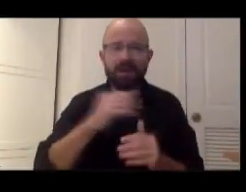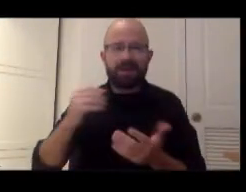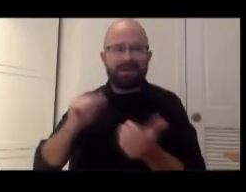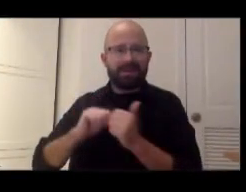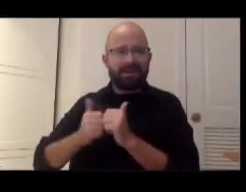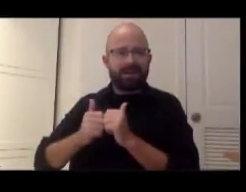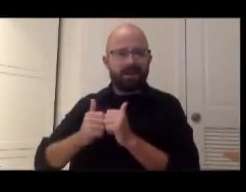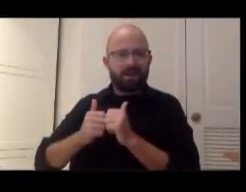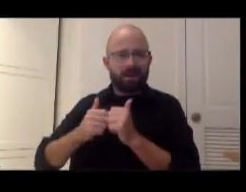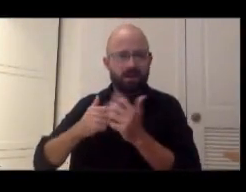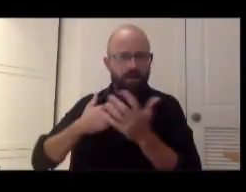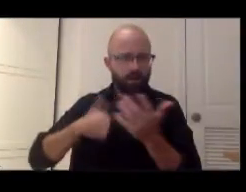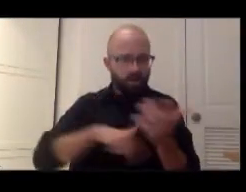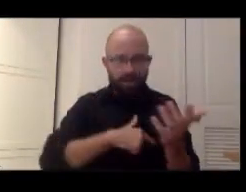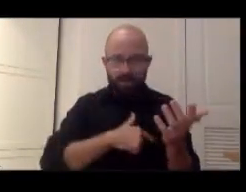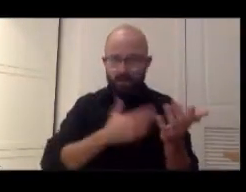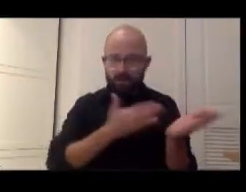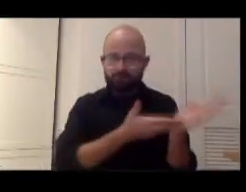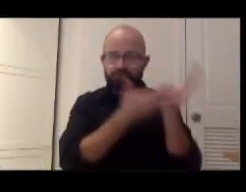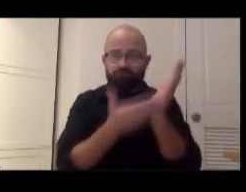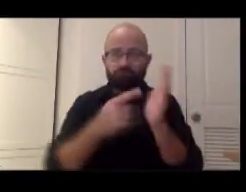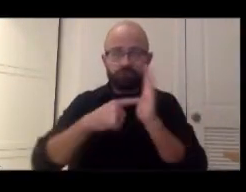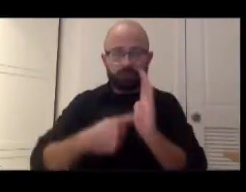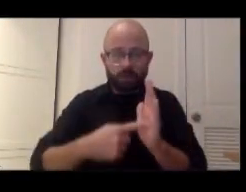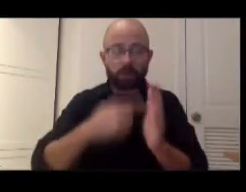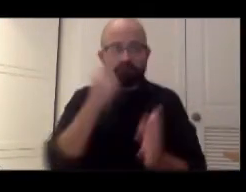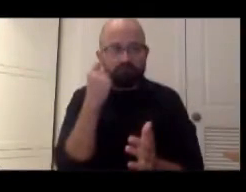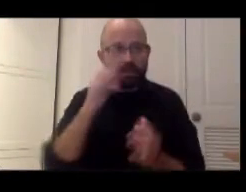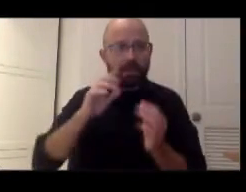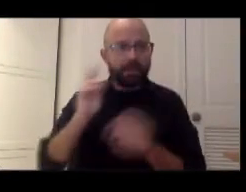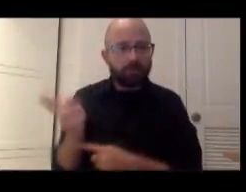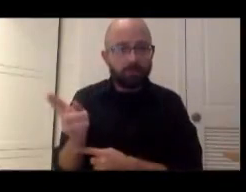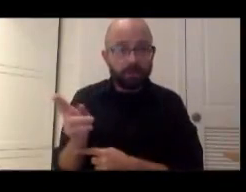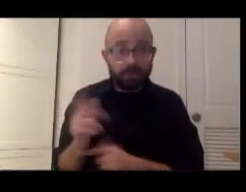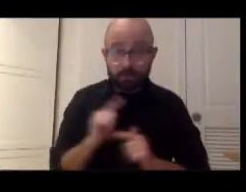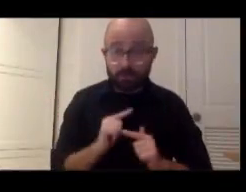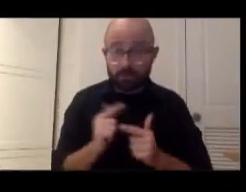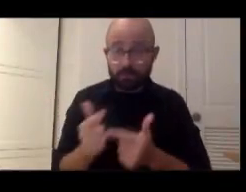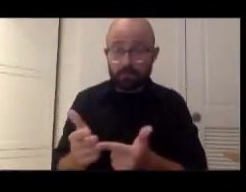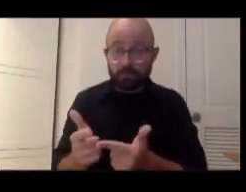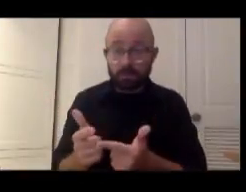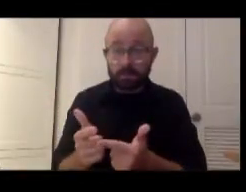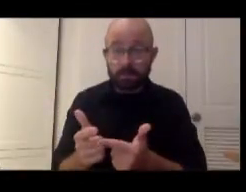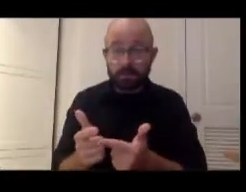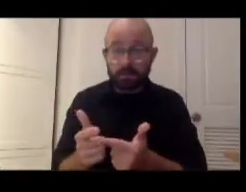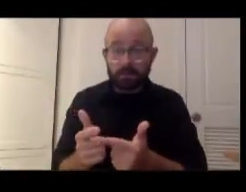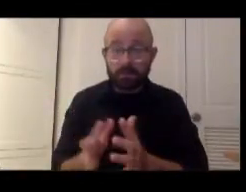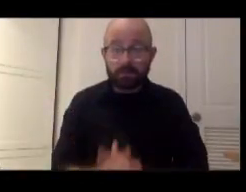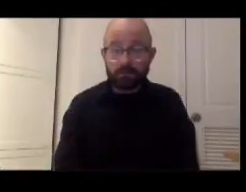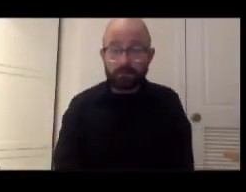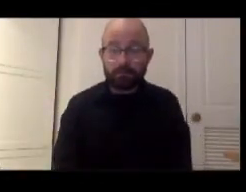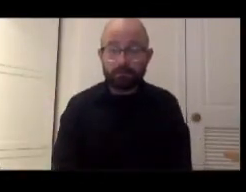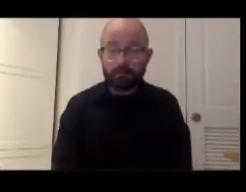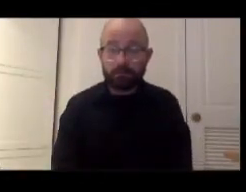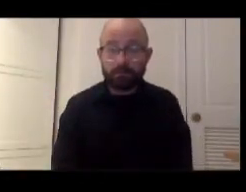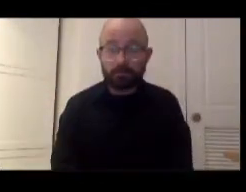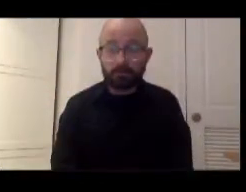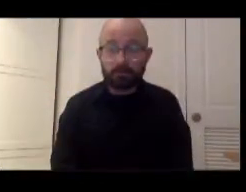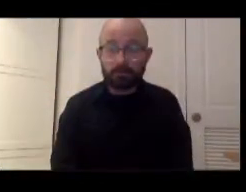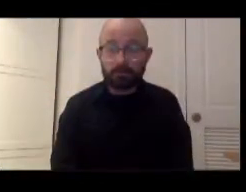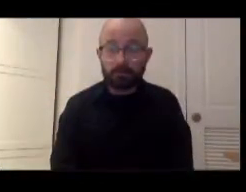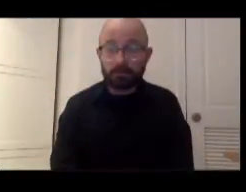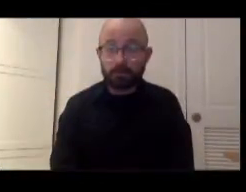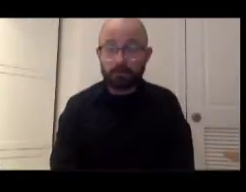present and understand history? Well, thank you. Thank you, Kevin. It's so great to be with my colleagues. mean,